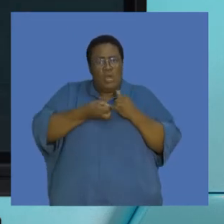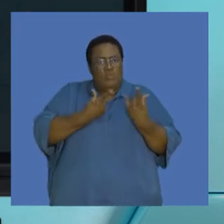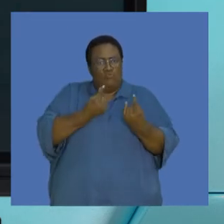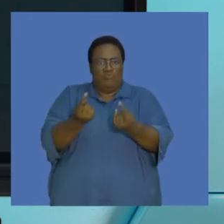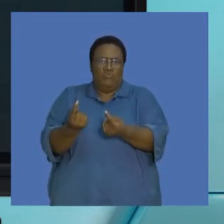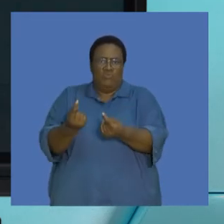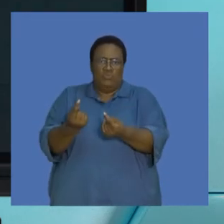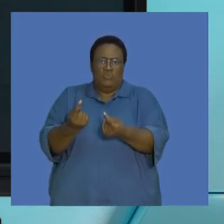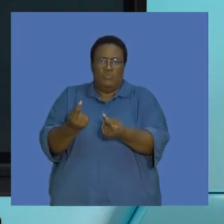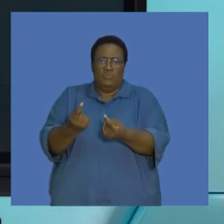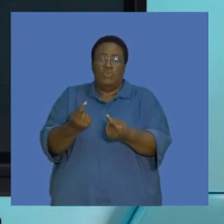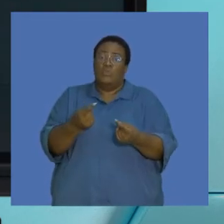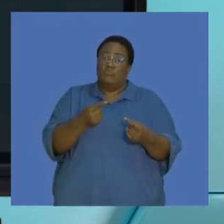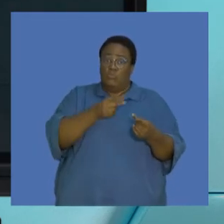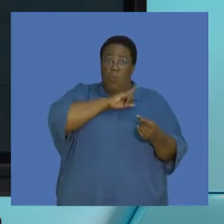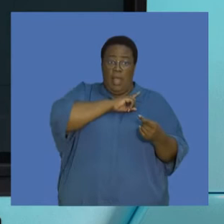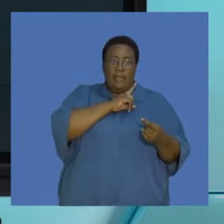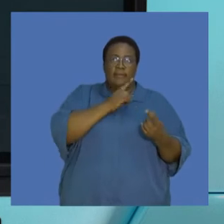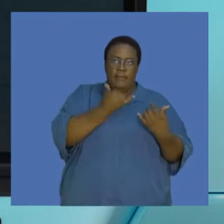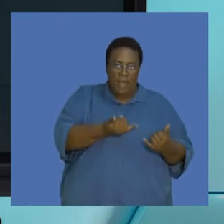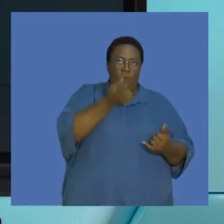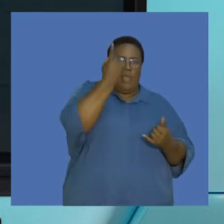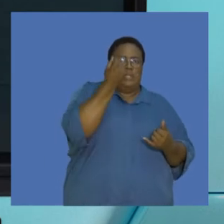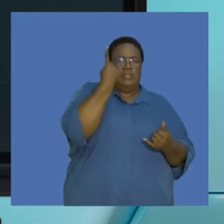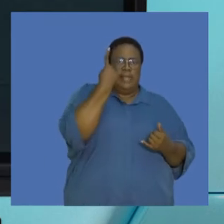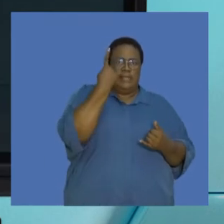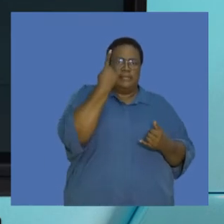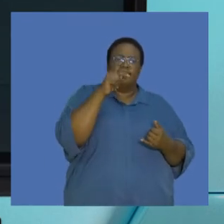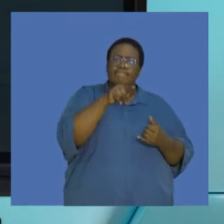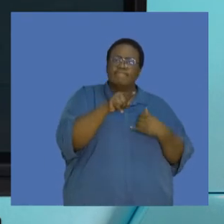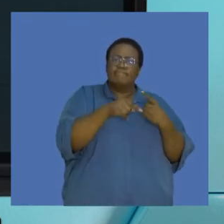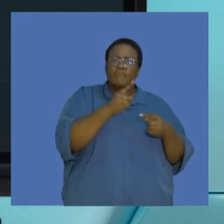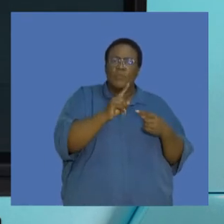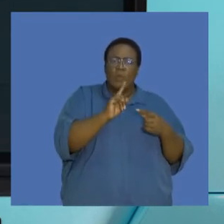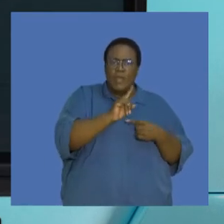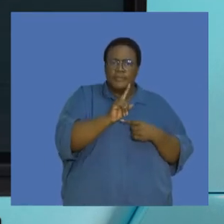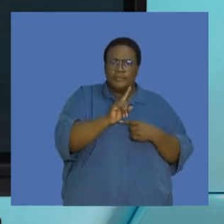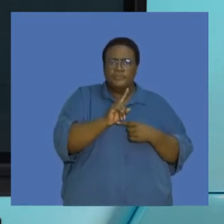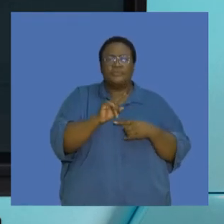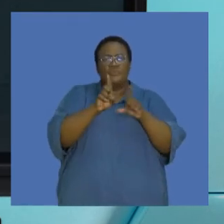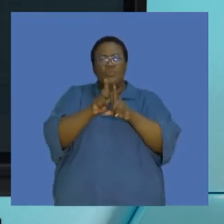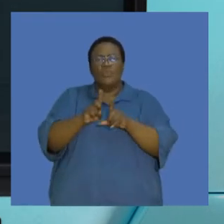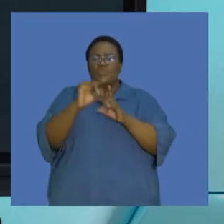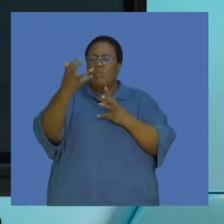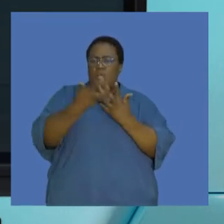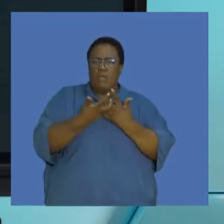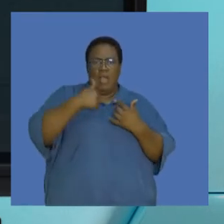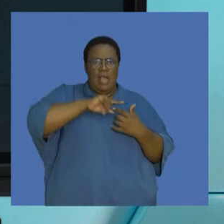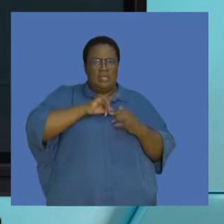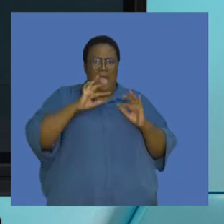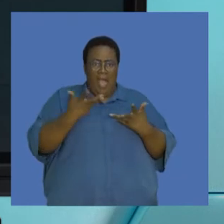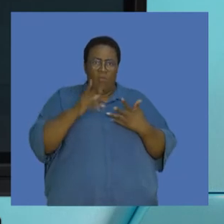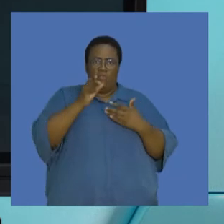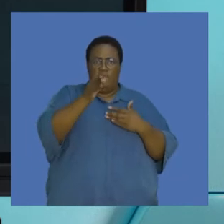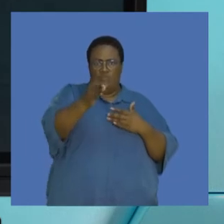as we, one, understand what the content is, and two, see the relevance that this has to us in terms of the future,